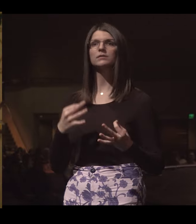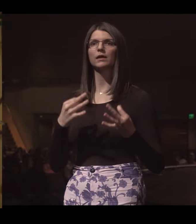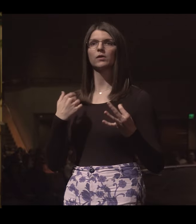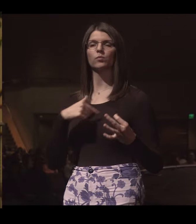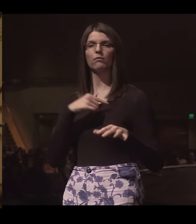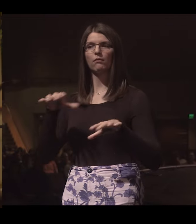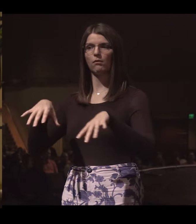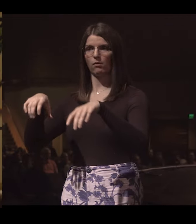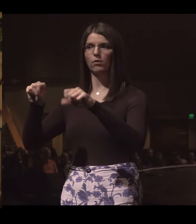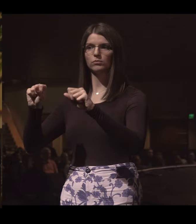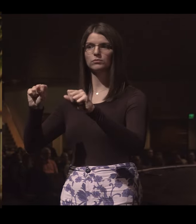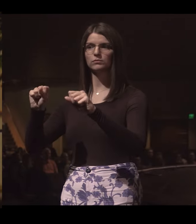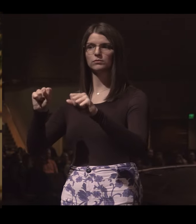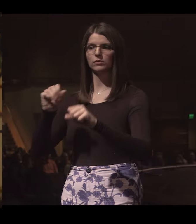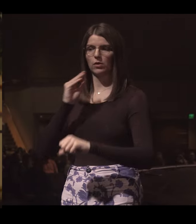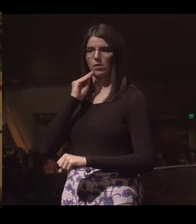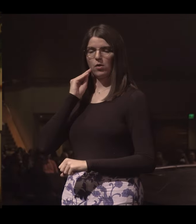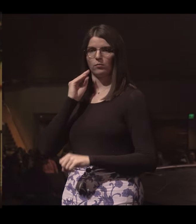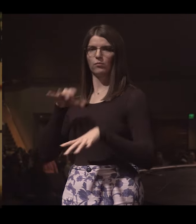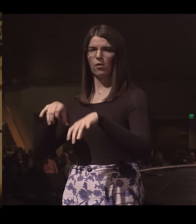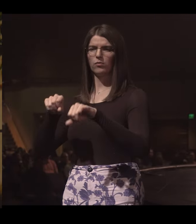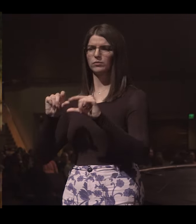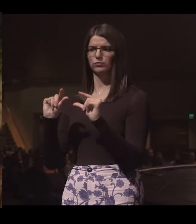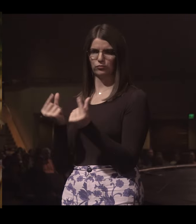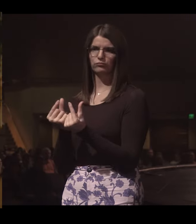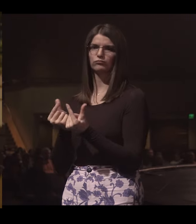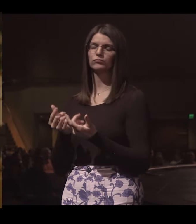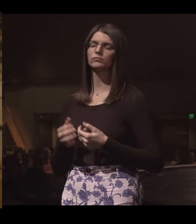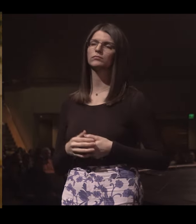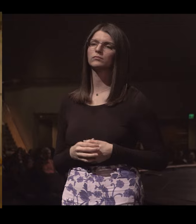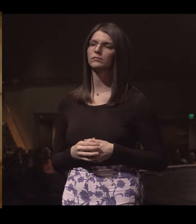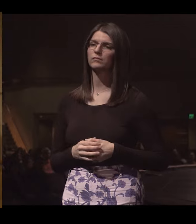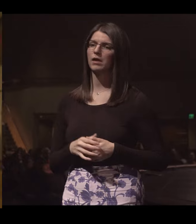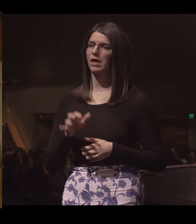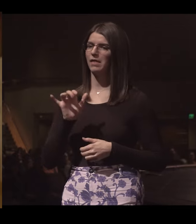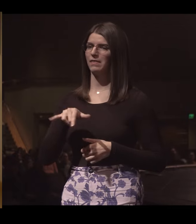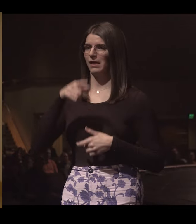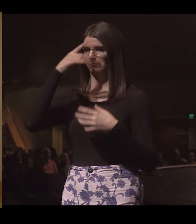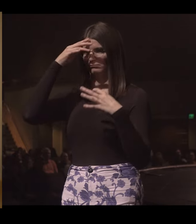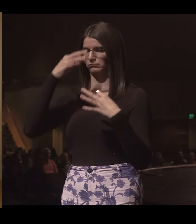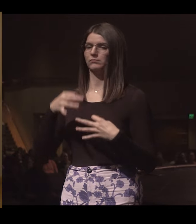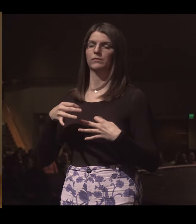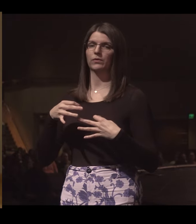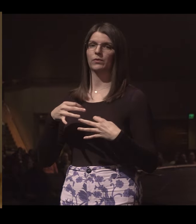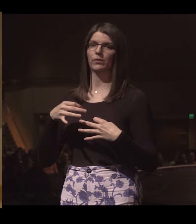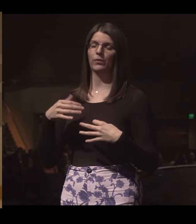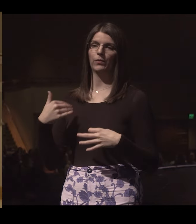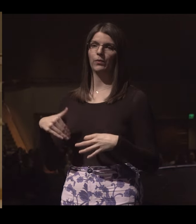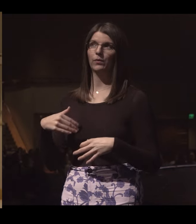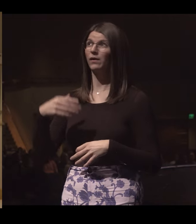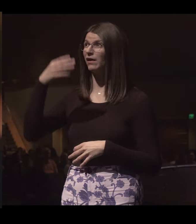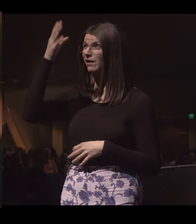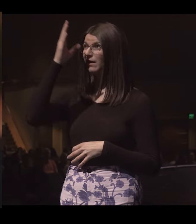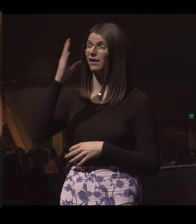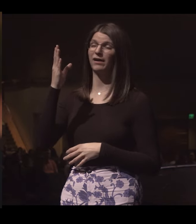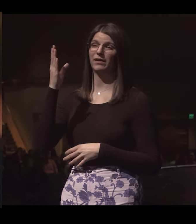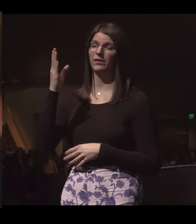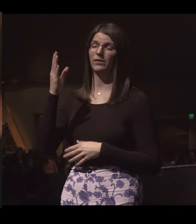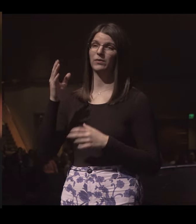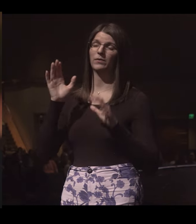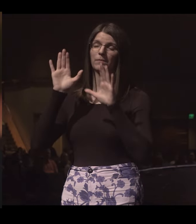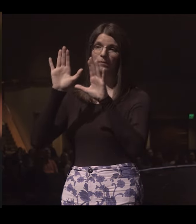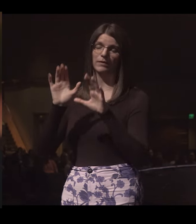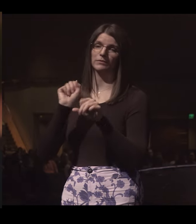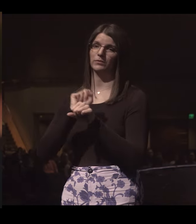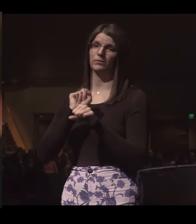we were going to host in our home a small group. And that simple decision has been something that God has done